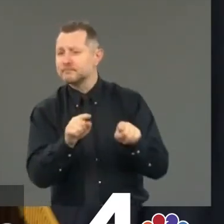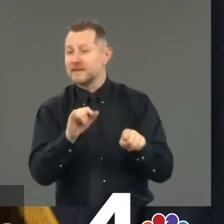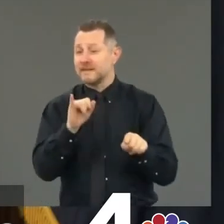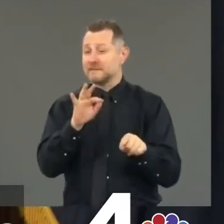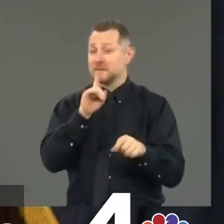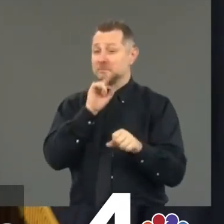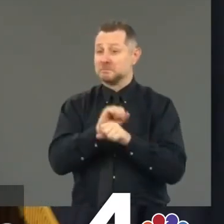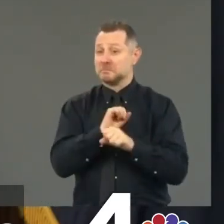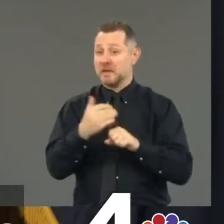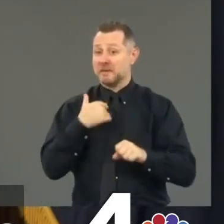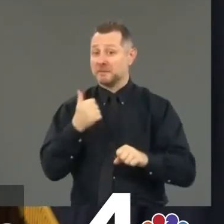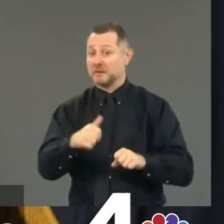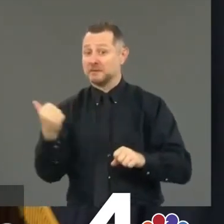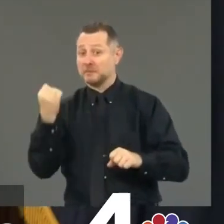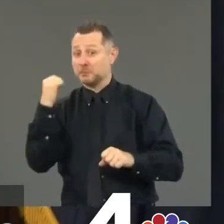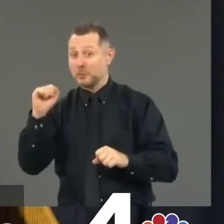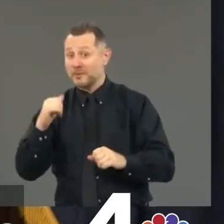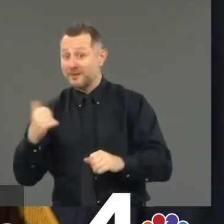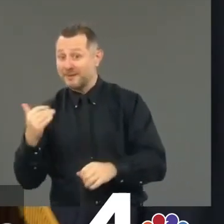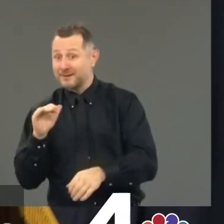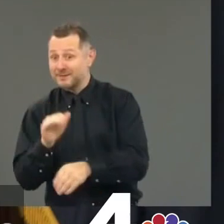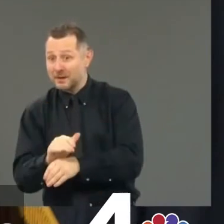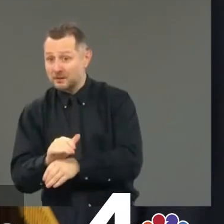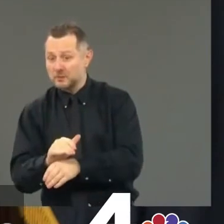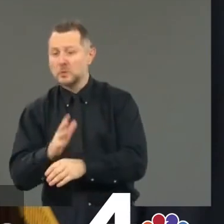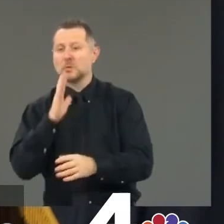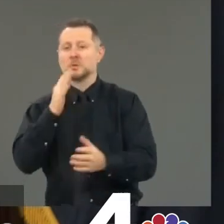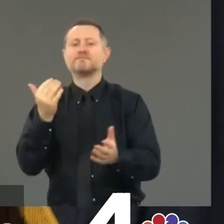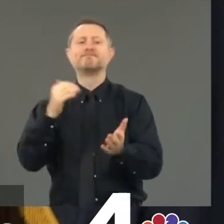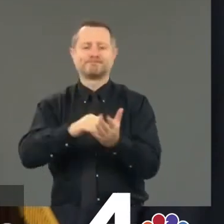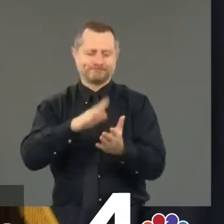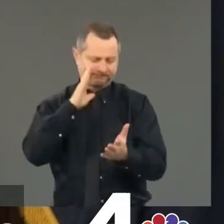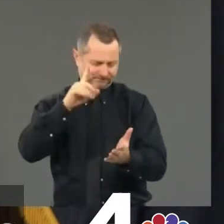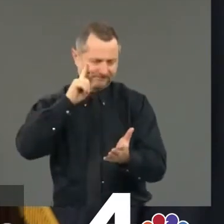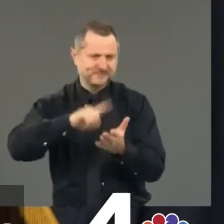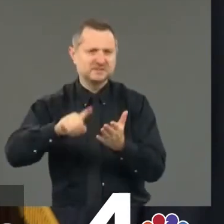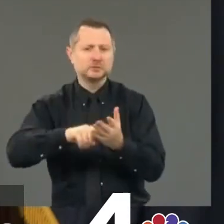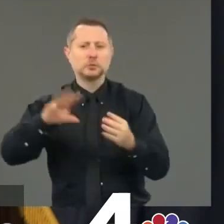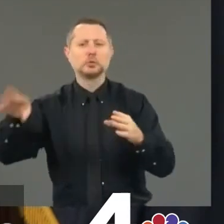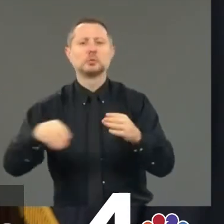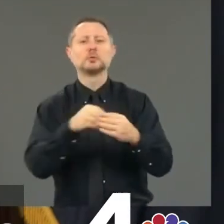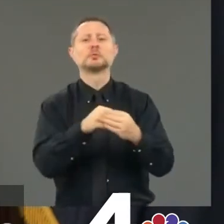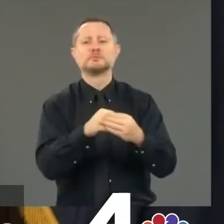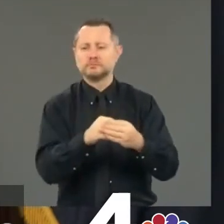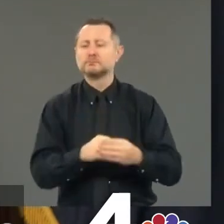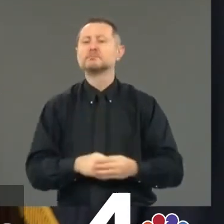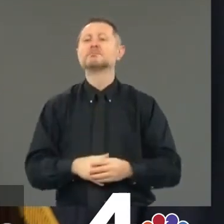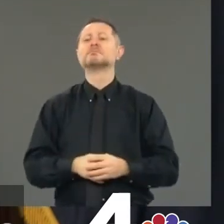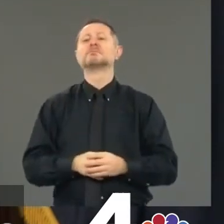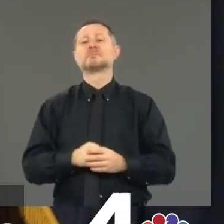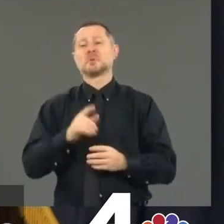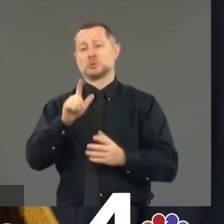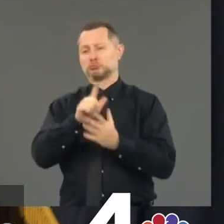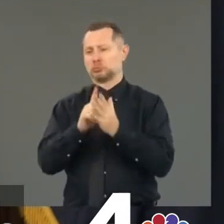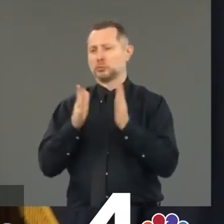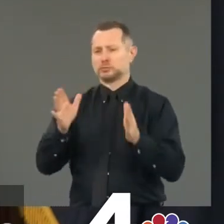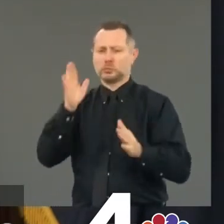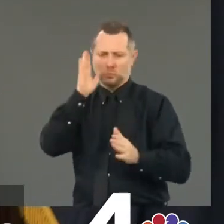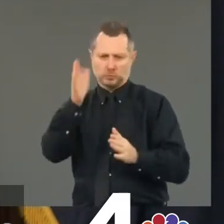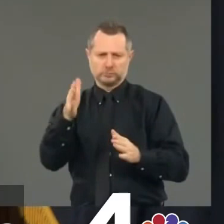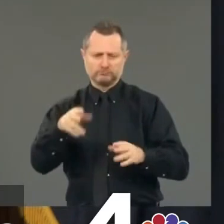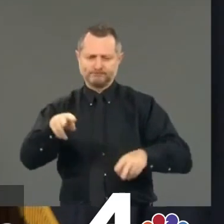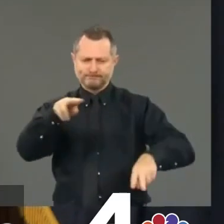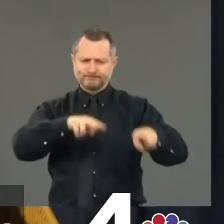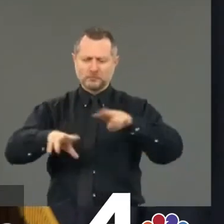demonstrations tonight, and the Attorney General will be reviewing those actions.